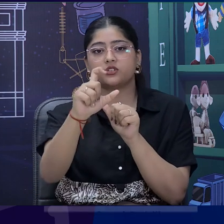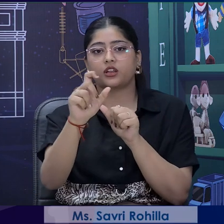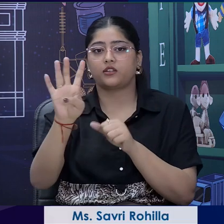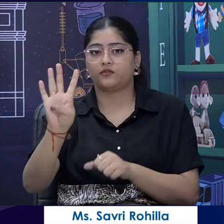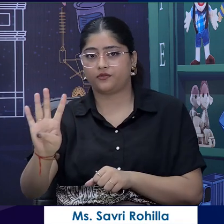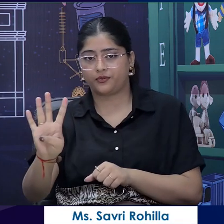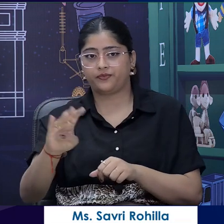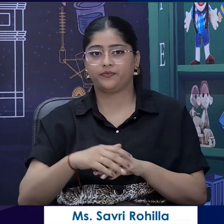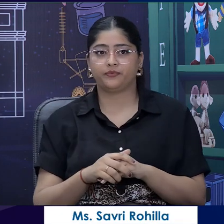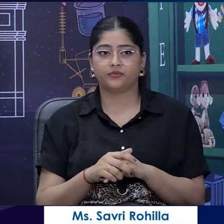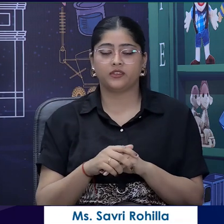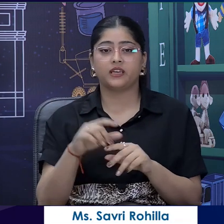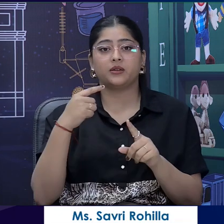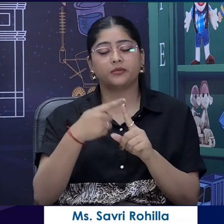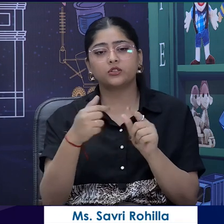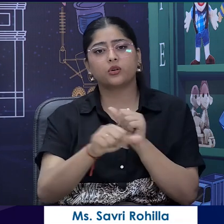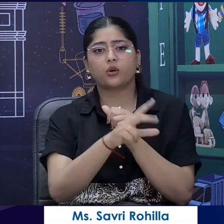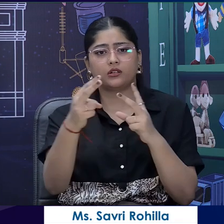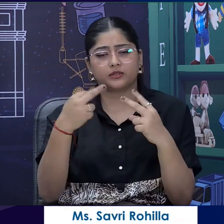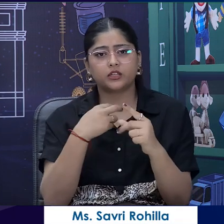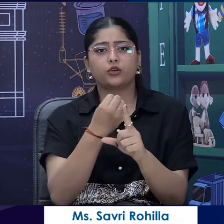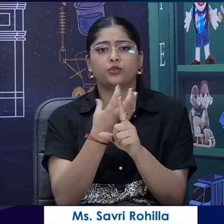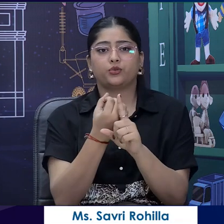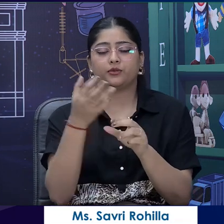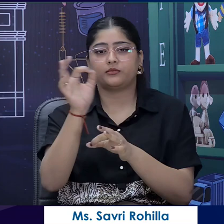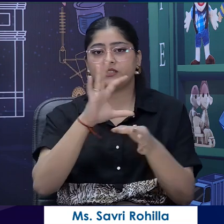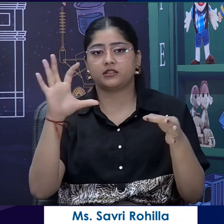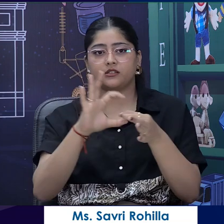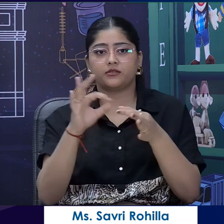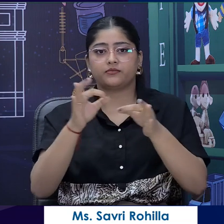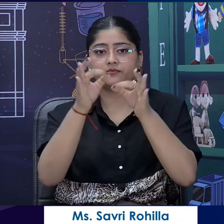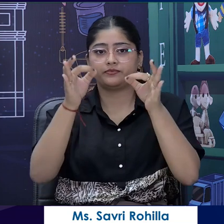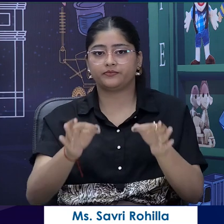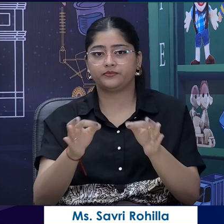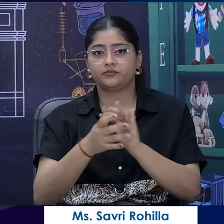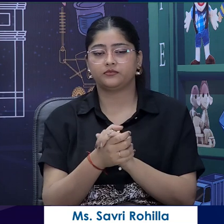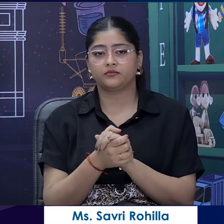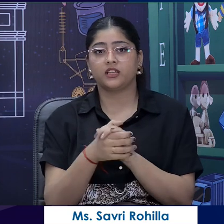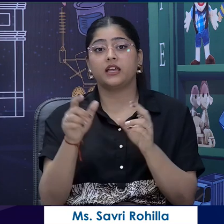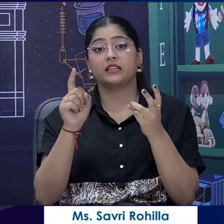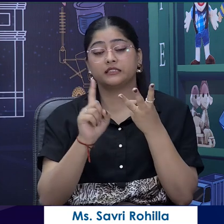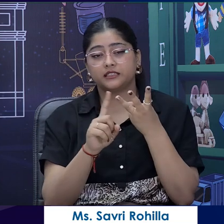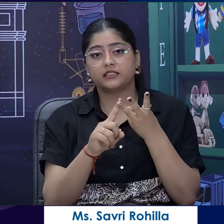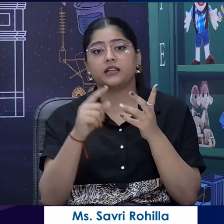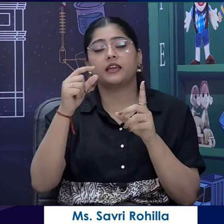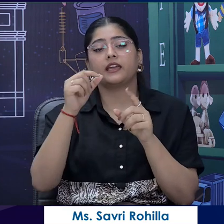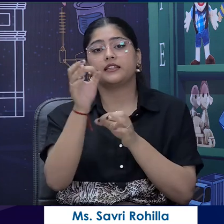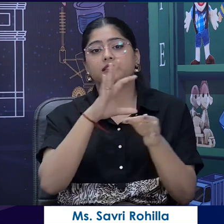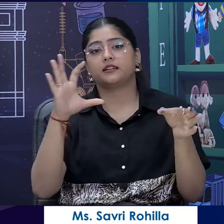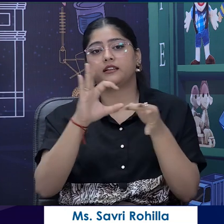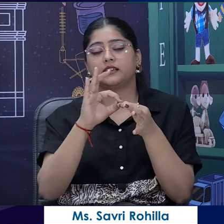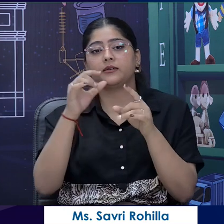channels as well that is NCERT official and NCERT PM E Vidya class number 4.